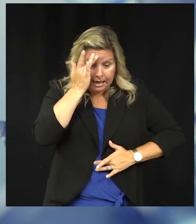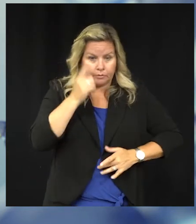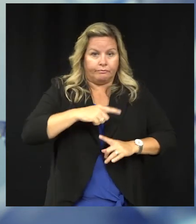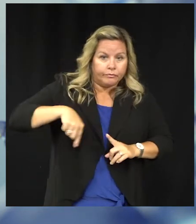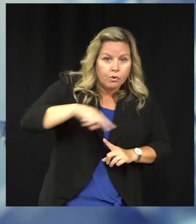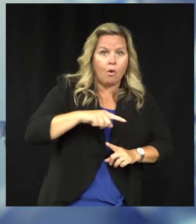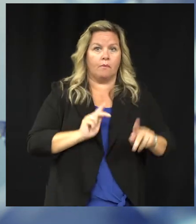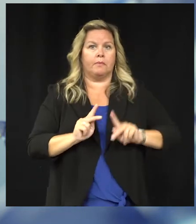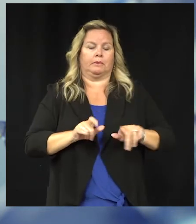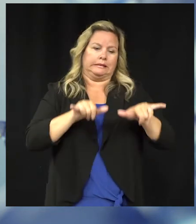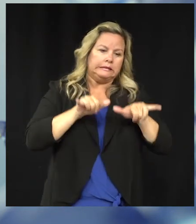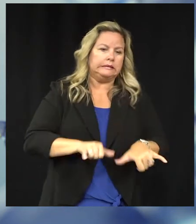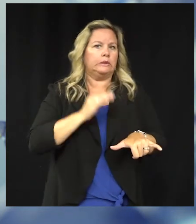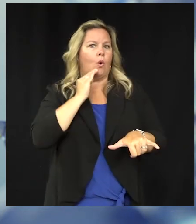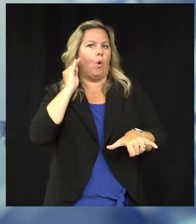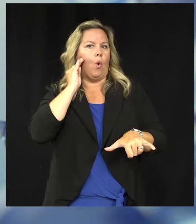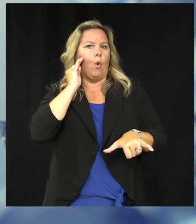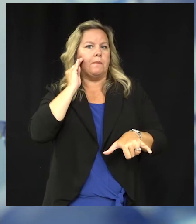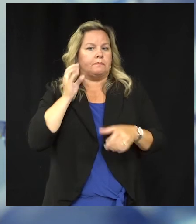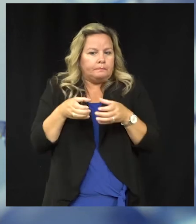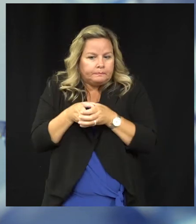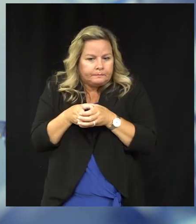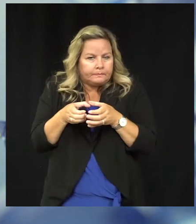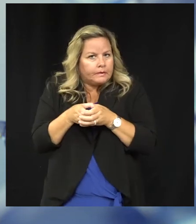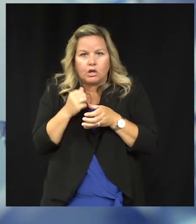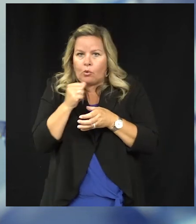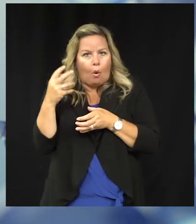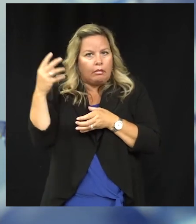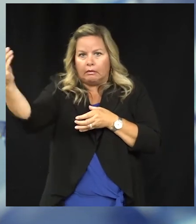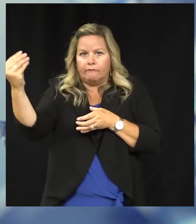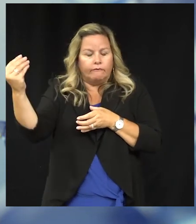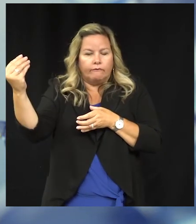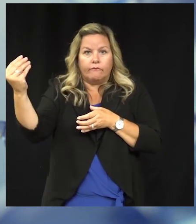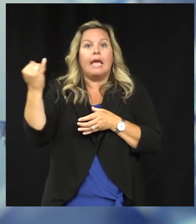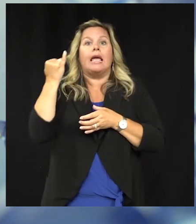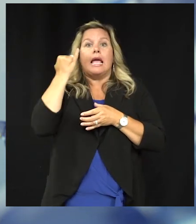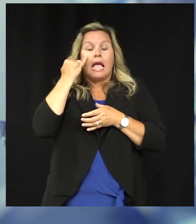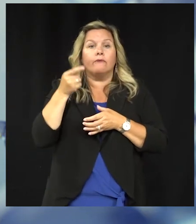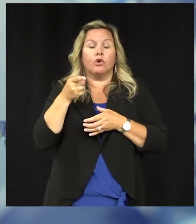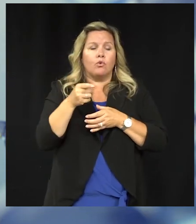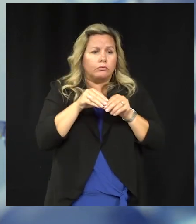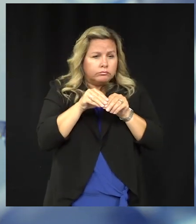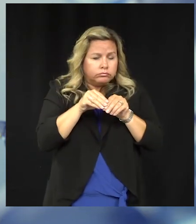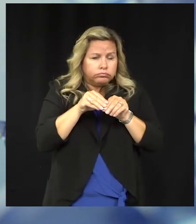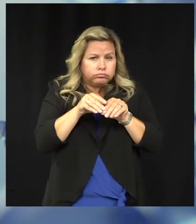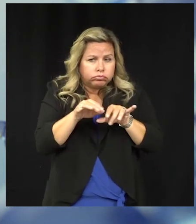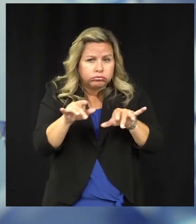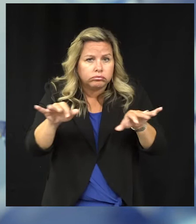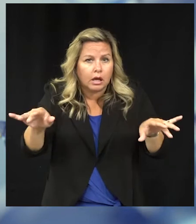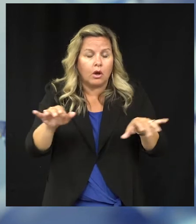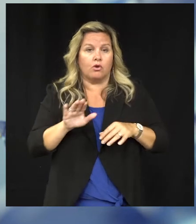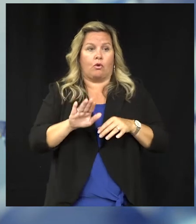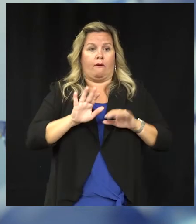at home. And that requirement is because we have seen that COVID spreads much more effectively in a household